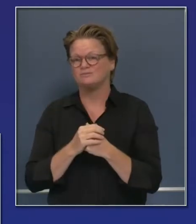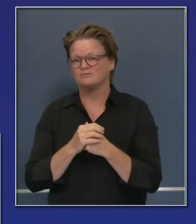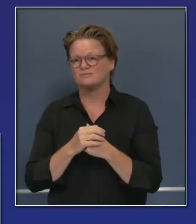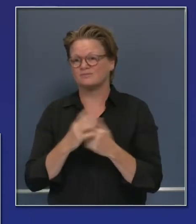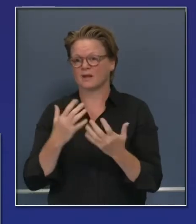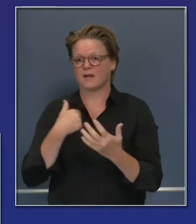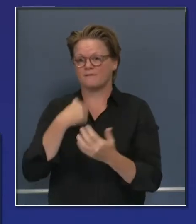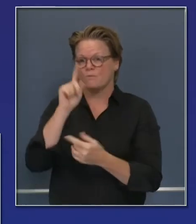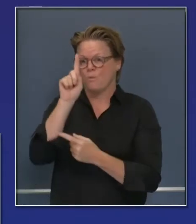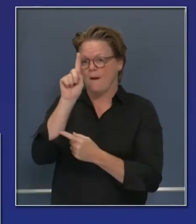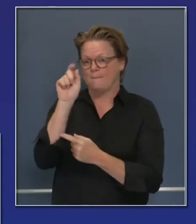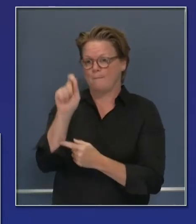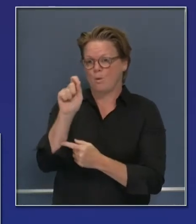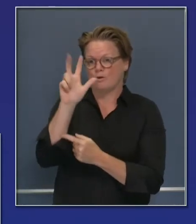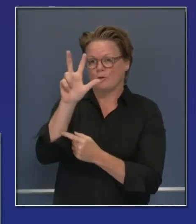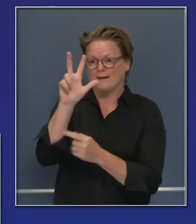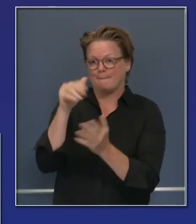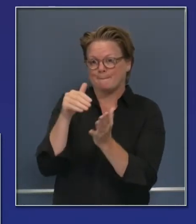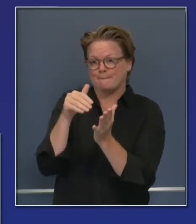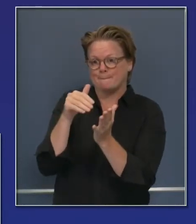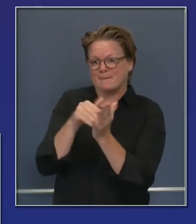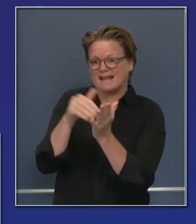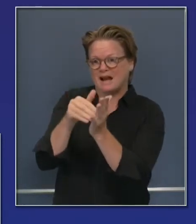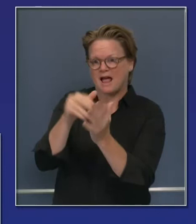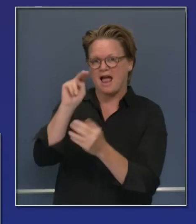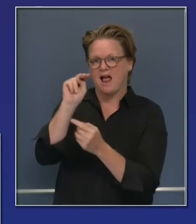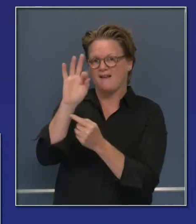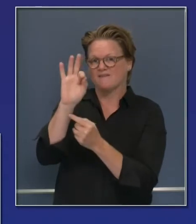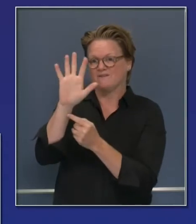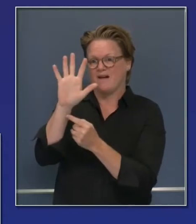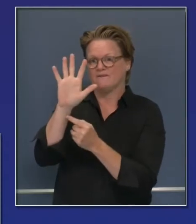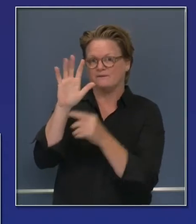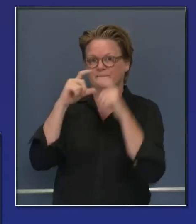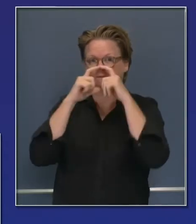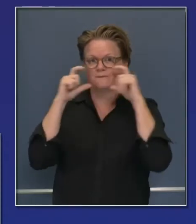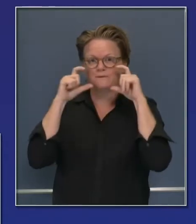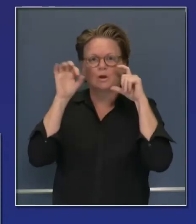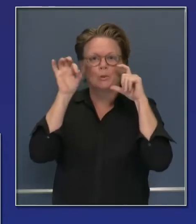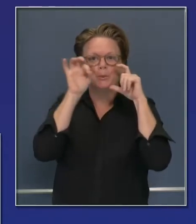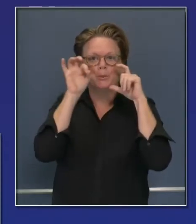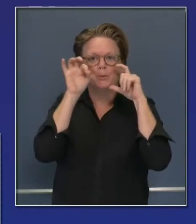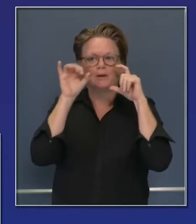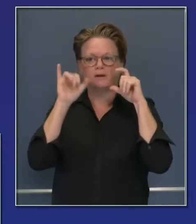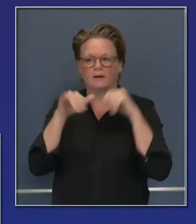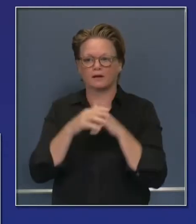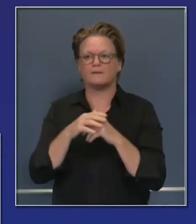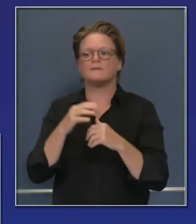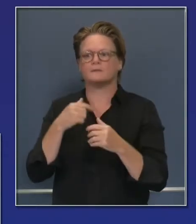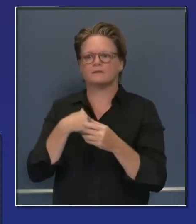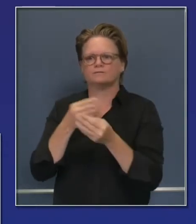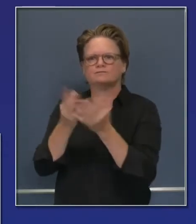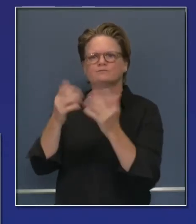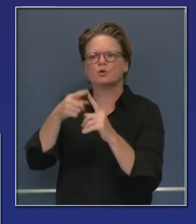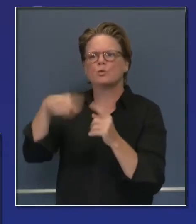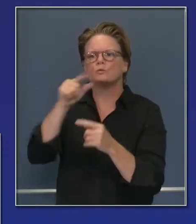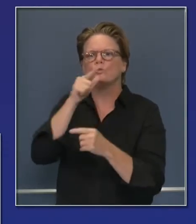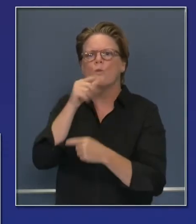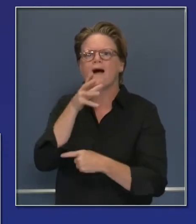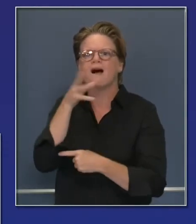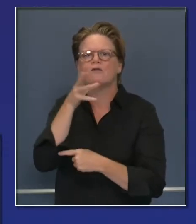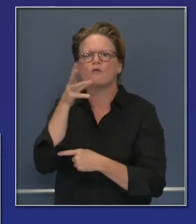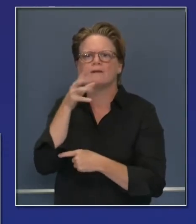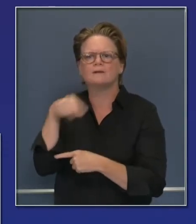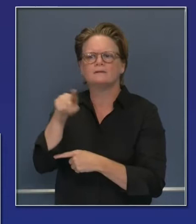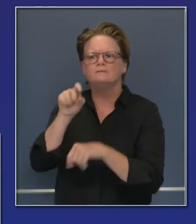N95 masks to our ag commissioners all up and down the state of California as it relates to impacts and air